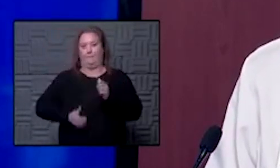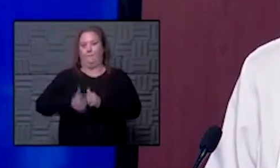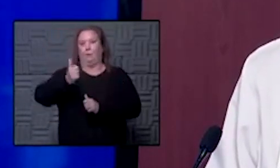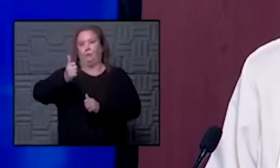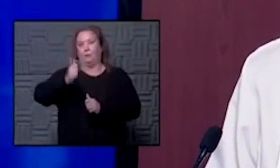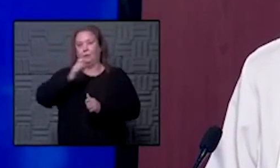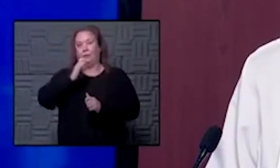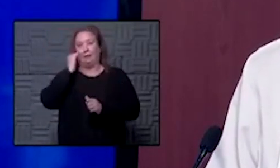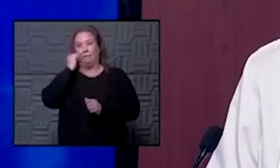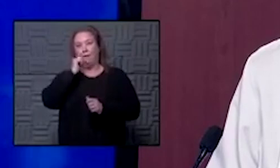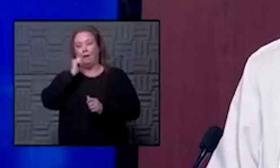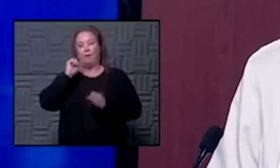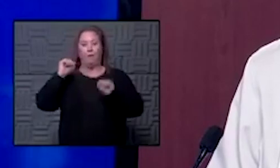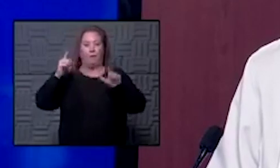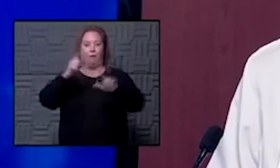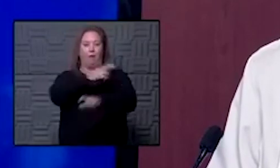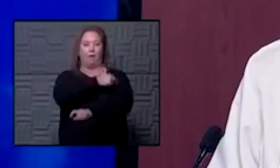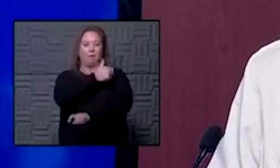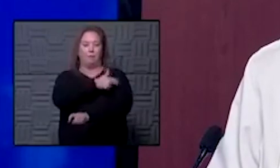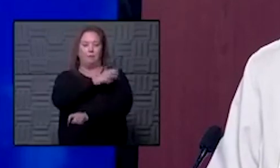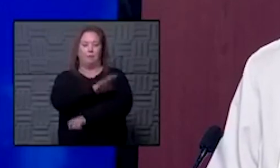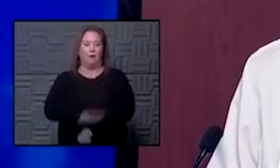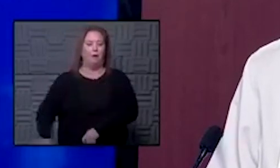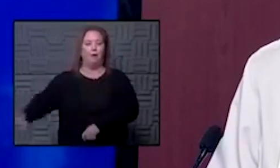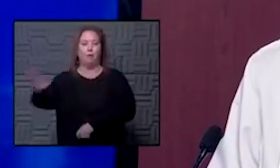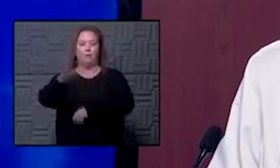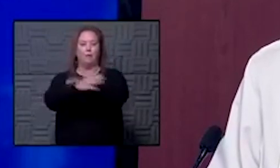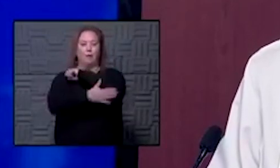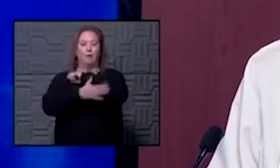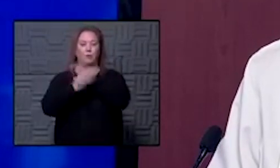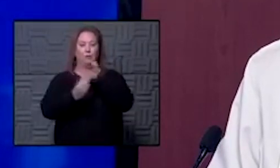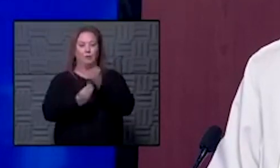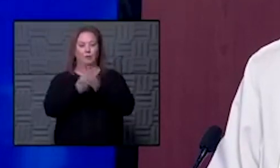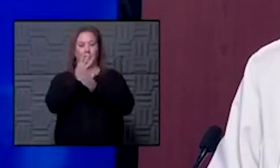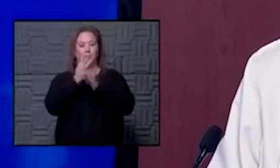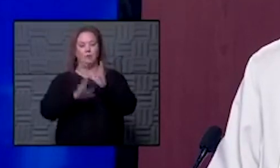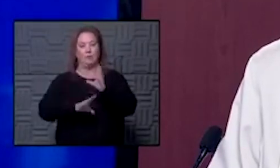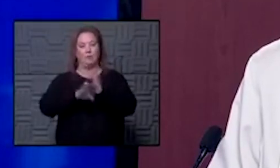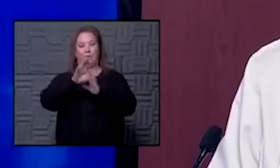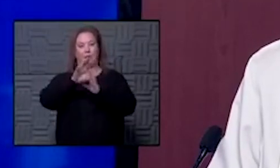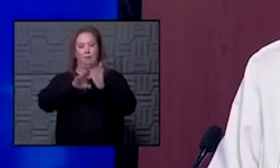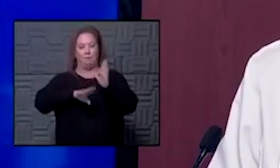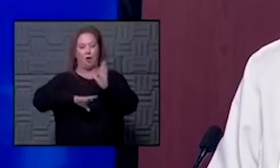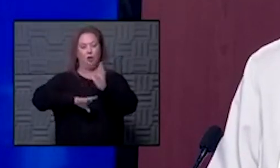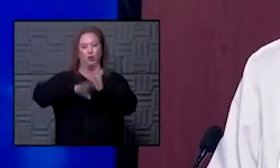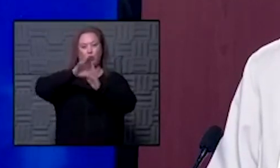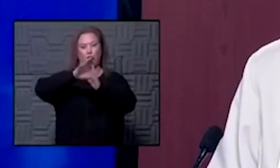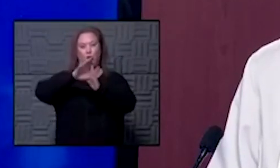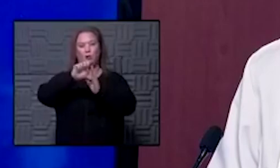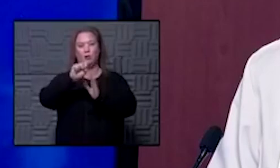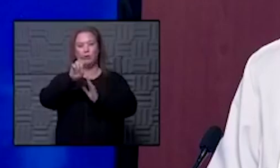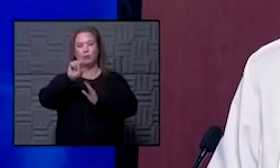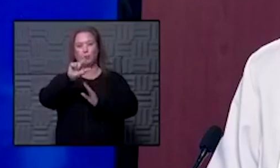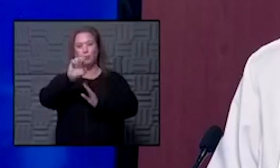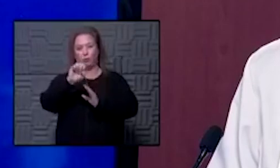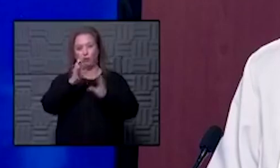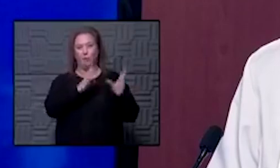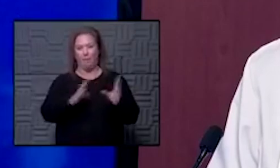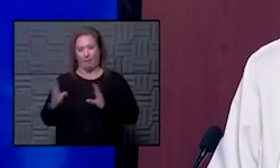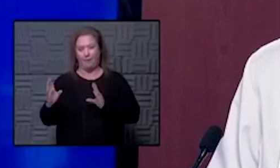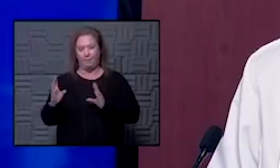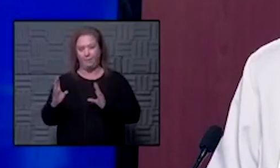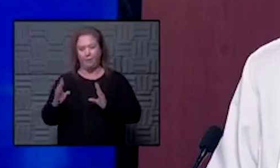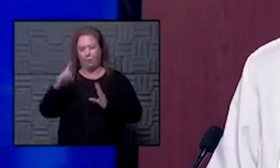if not every uh hospital across the country in the springtime developed a surge plan as we were thinking about what